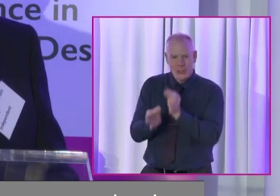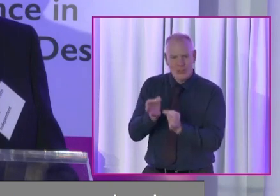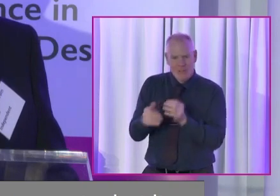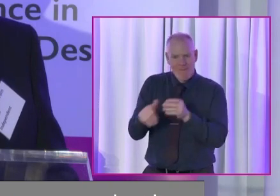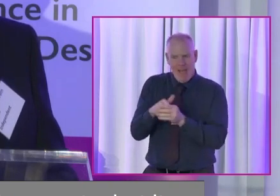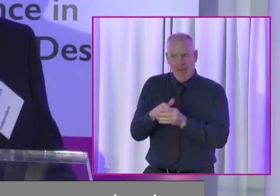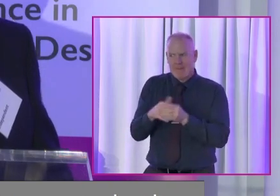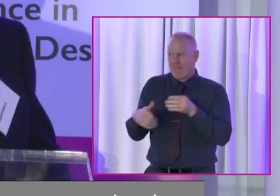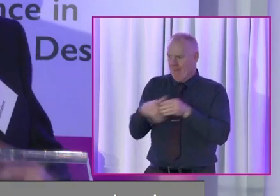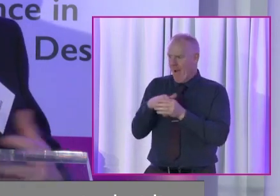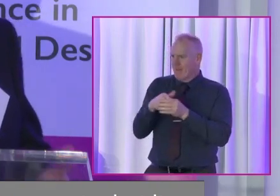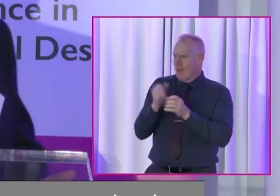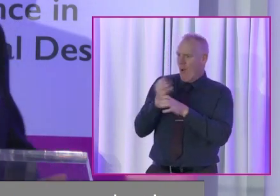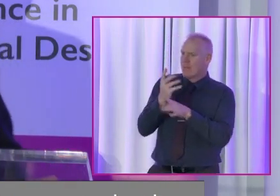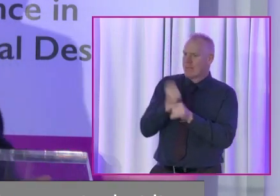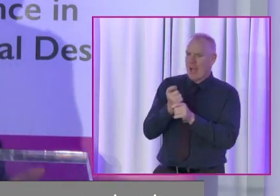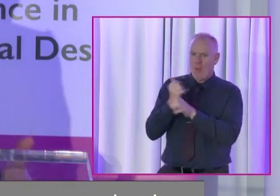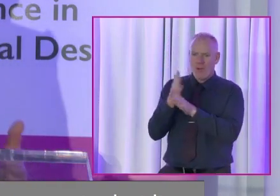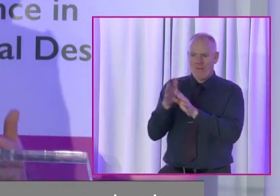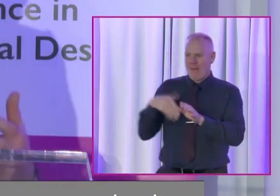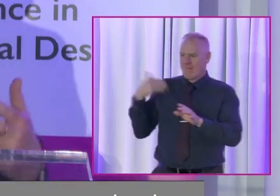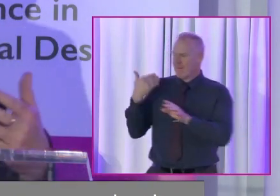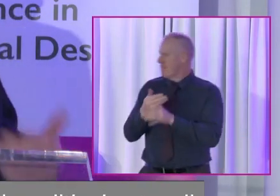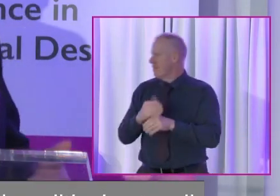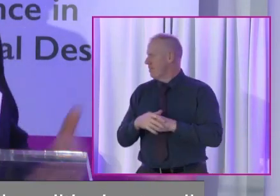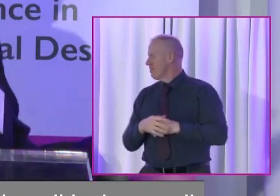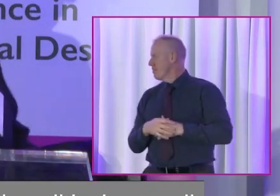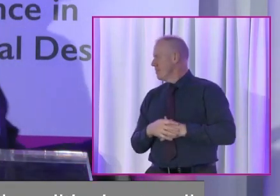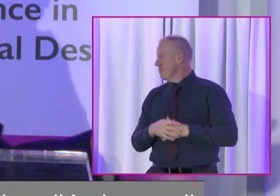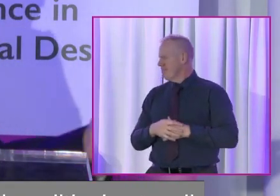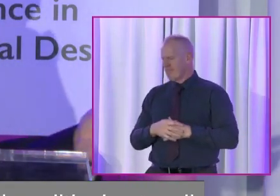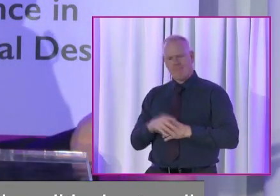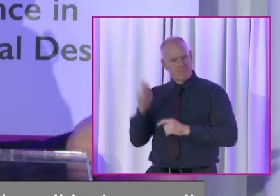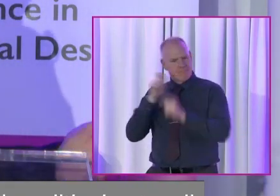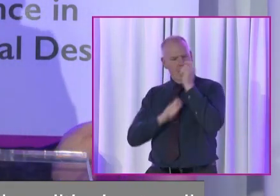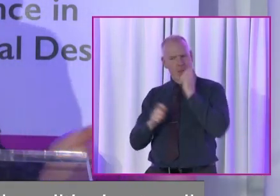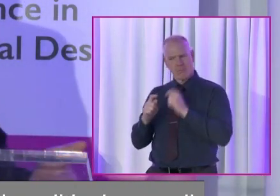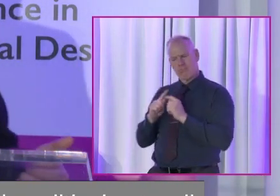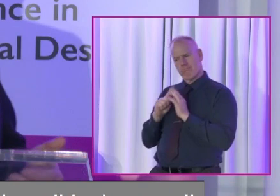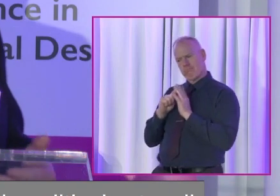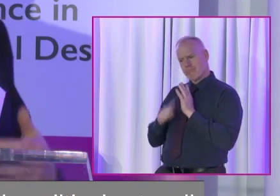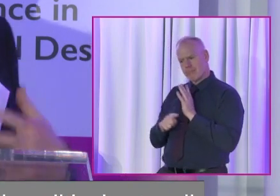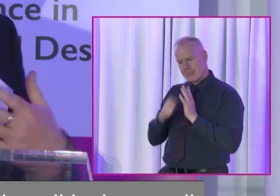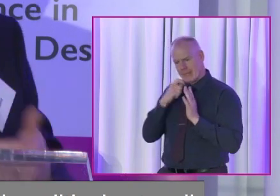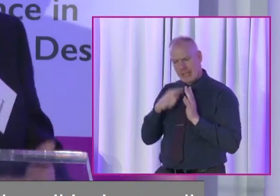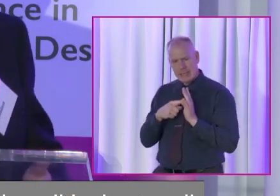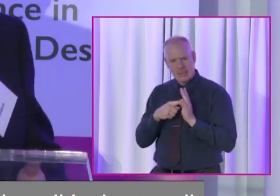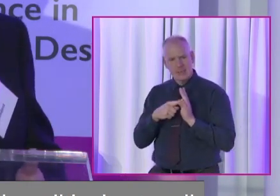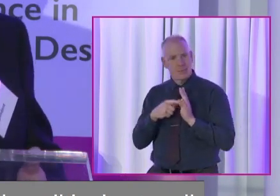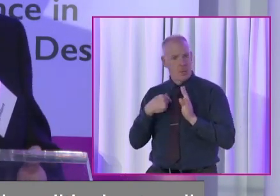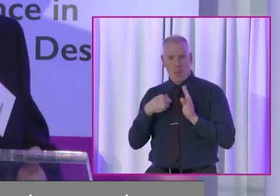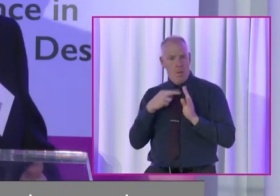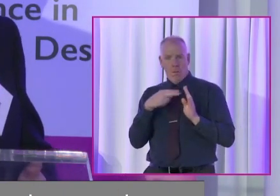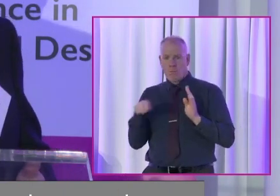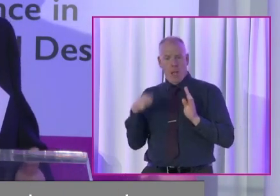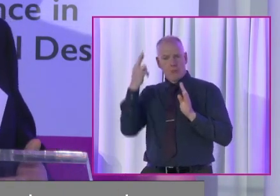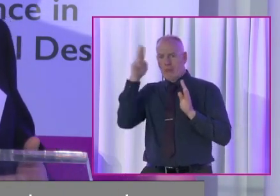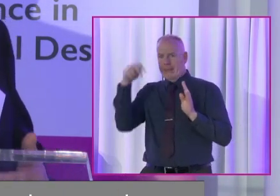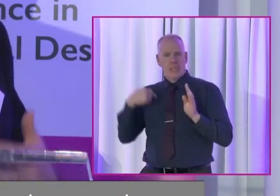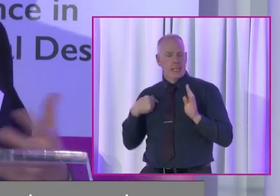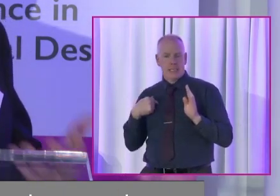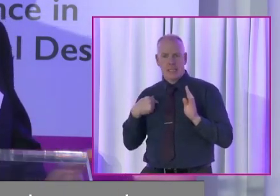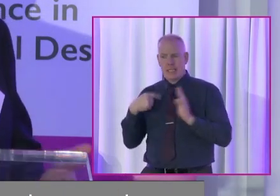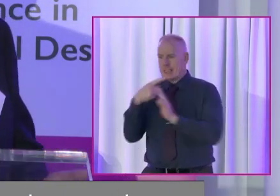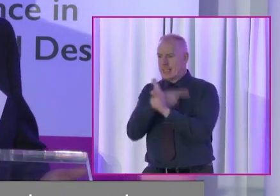political acts all of our lives. You know, and I reflect on, you know, what everybody's been saying here. Like, I'm not a representative